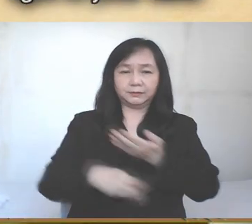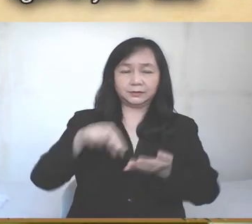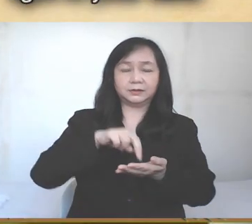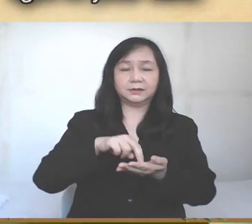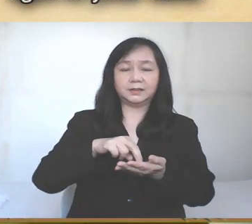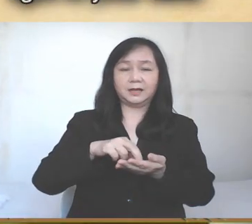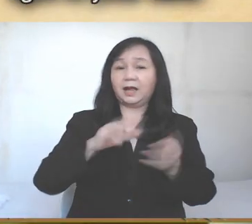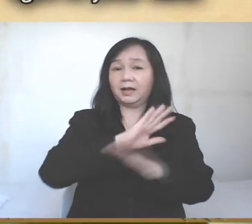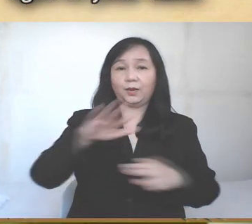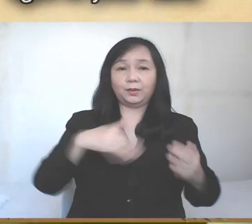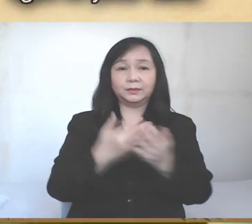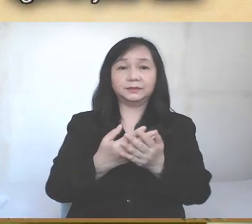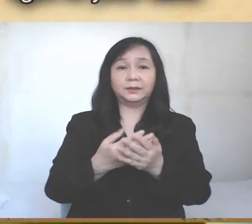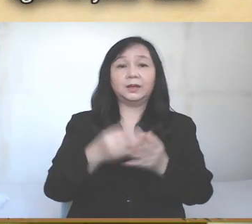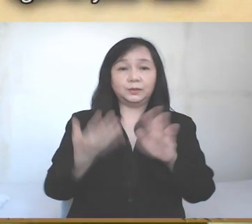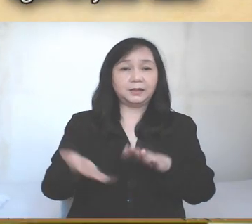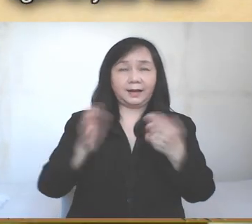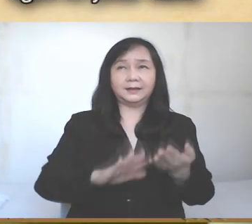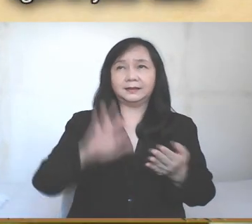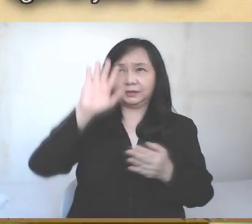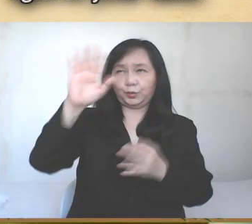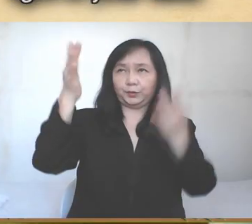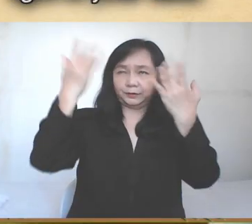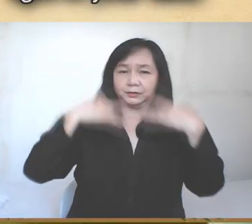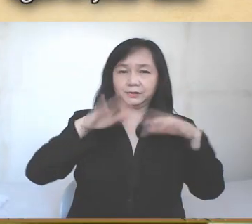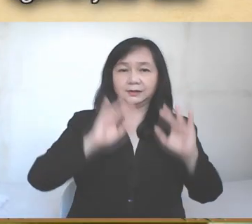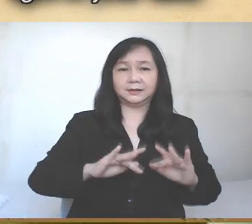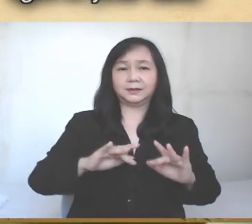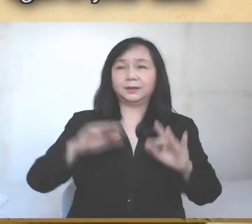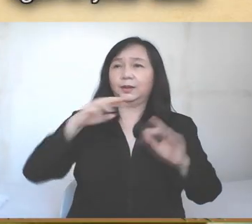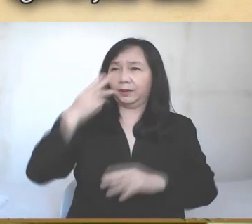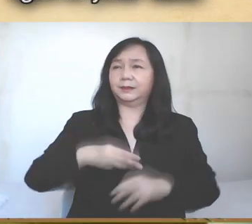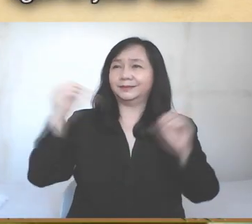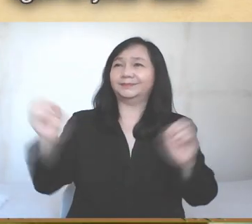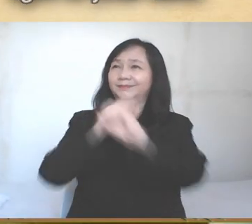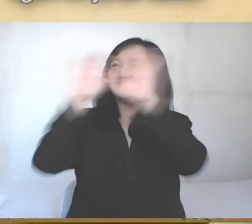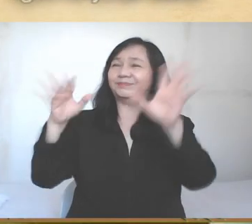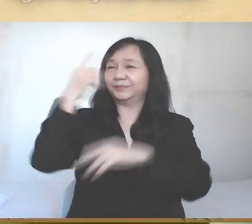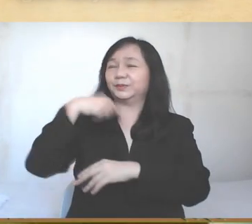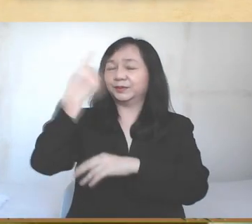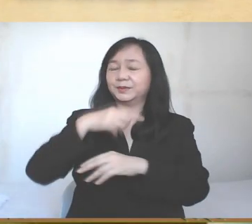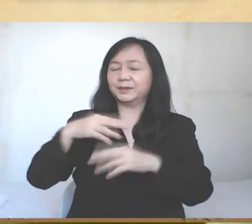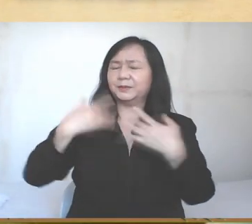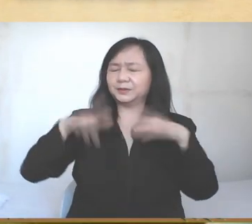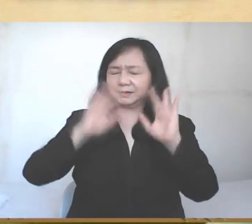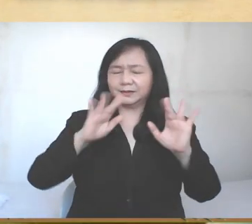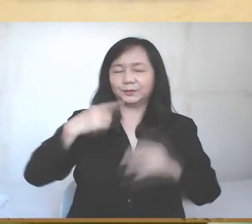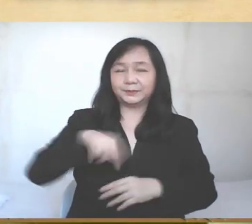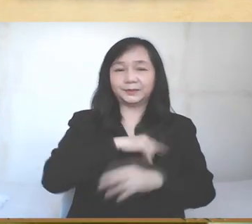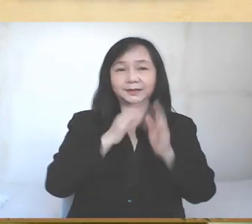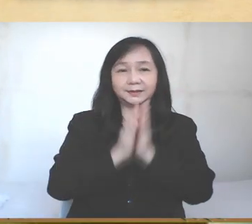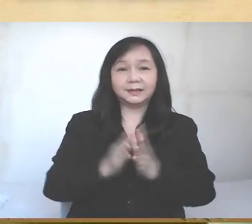the resurrection, and all who have died in your mercy, welcome them into the light of your face. Have